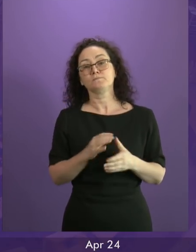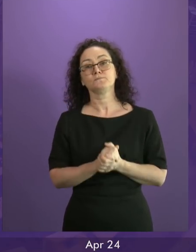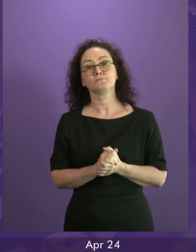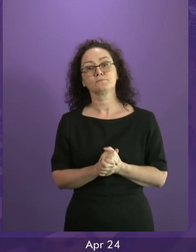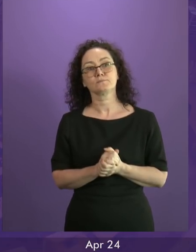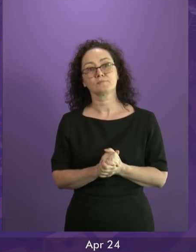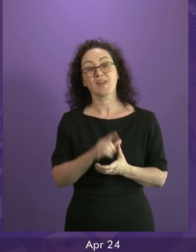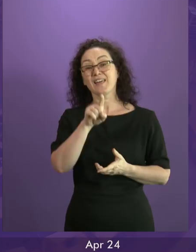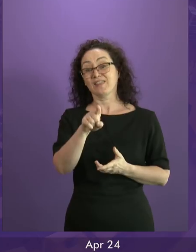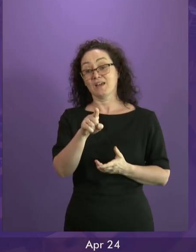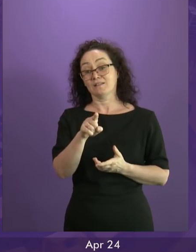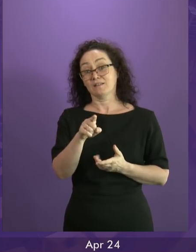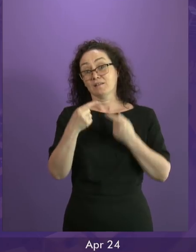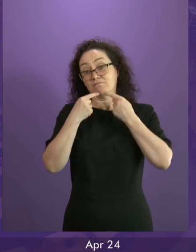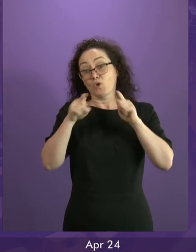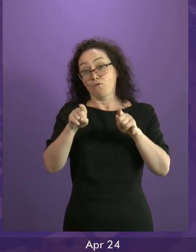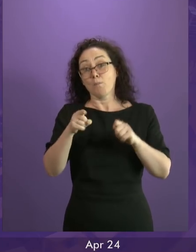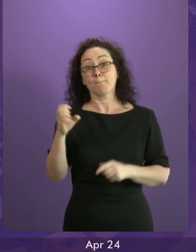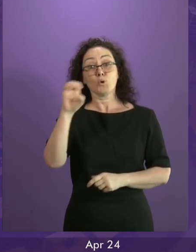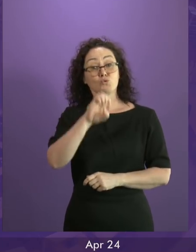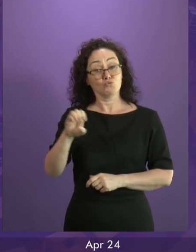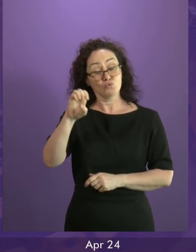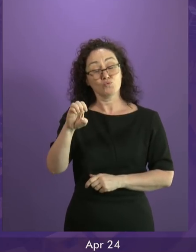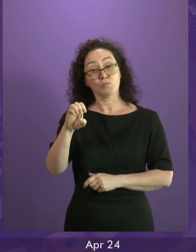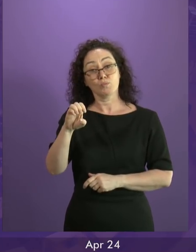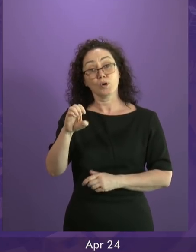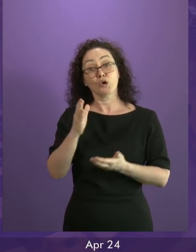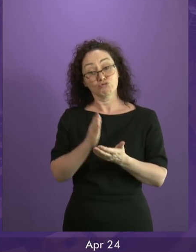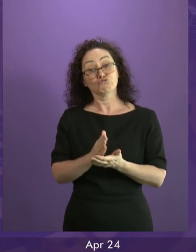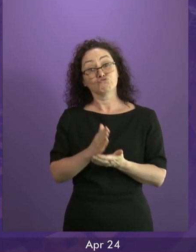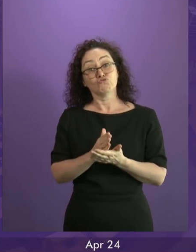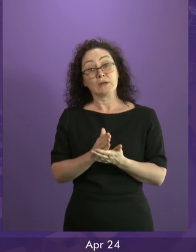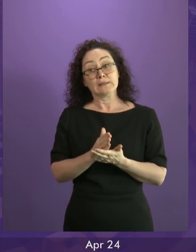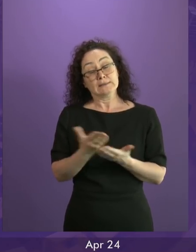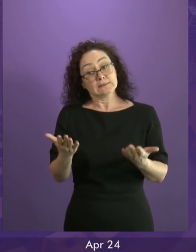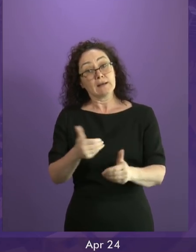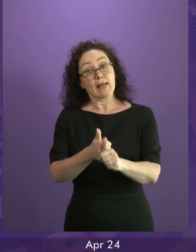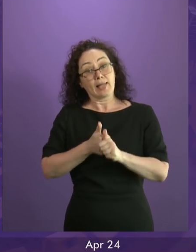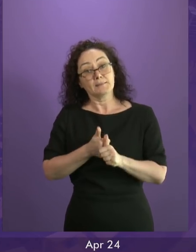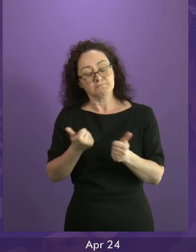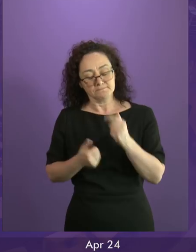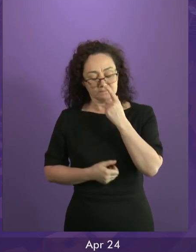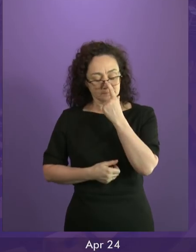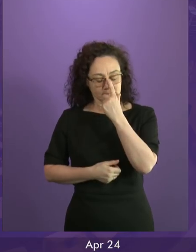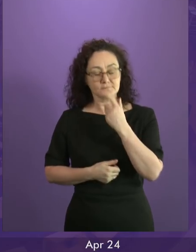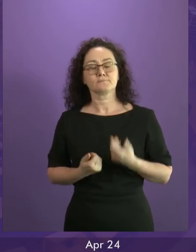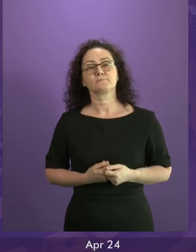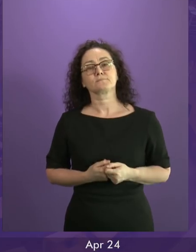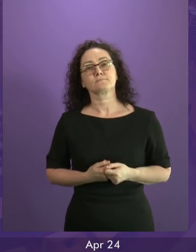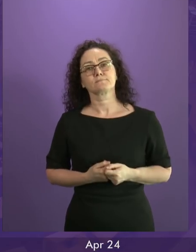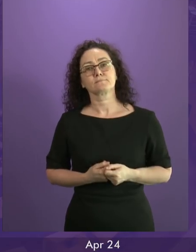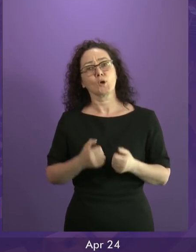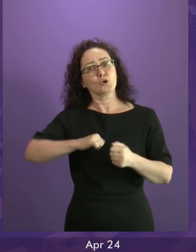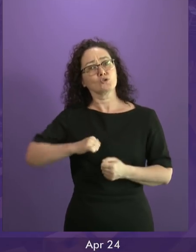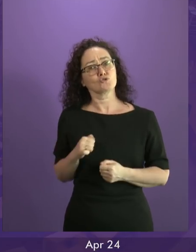us from the nightmare scenario of a no deal Brexit on the 12th of April. As a result I can advise Parliament that the Scottish Government has for the time